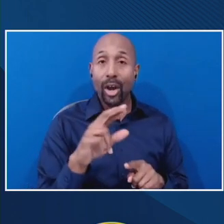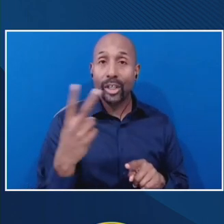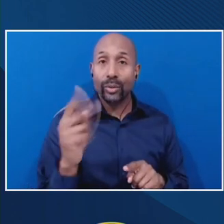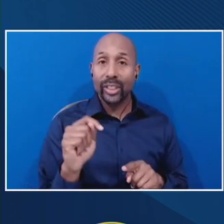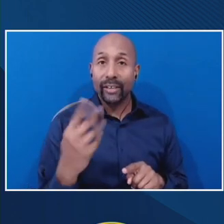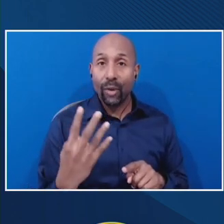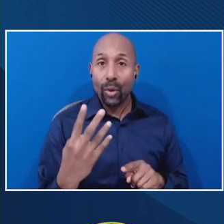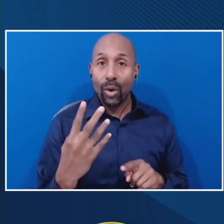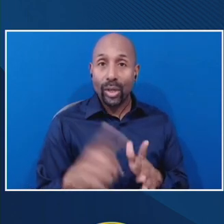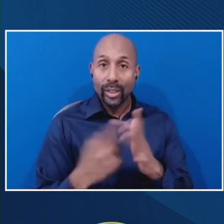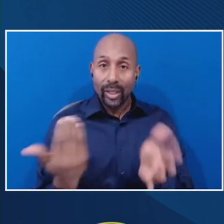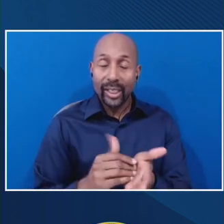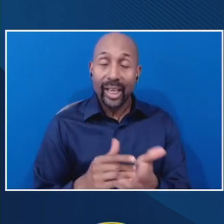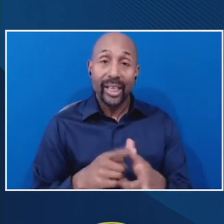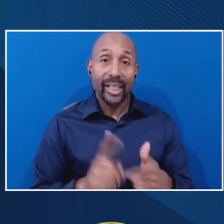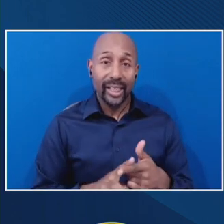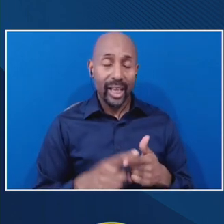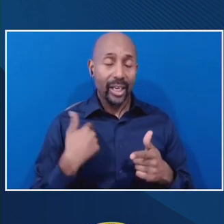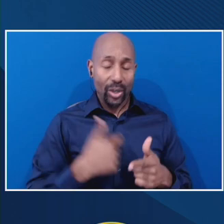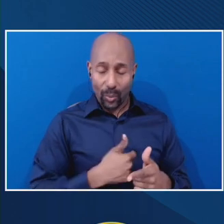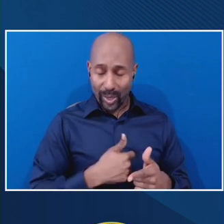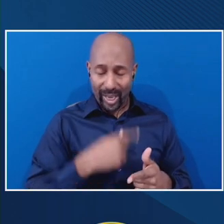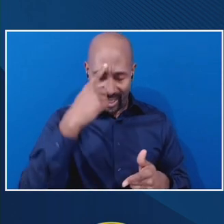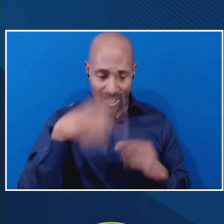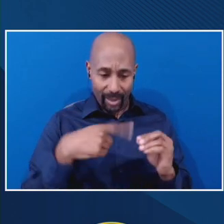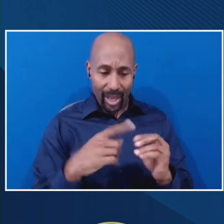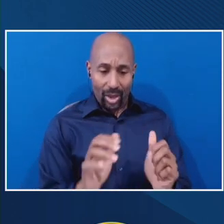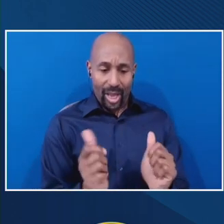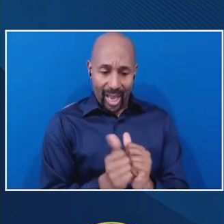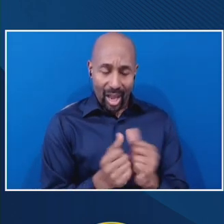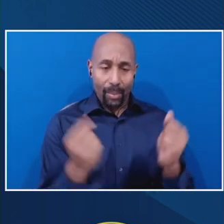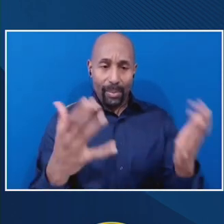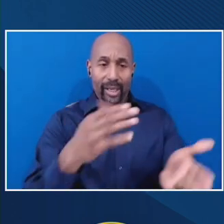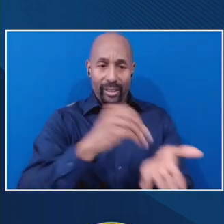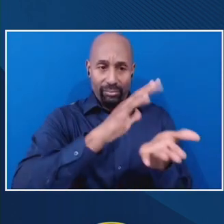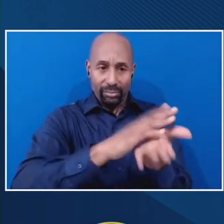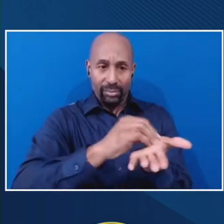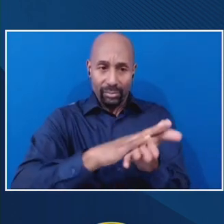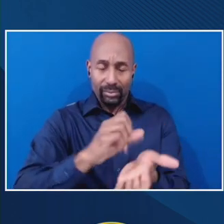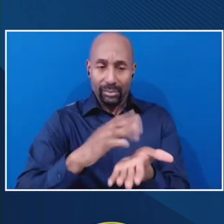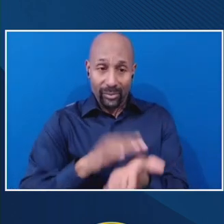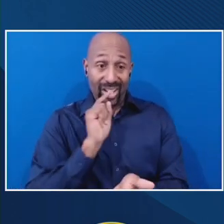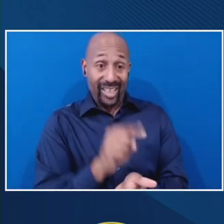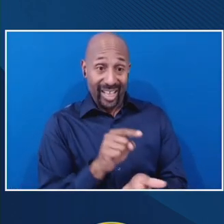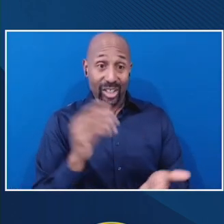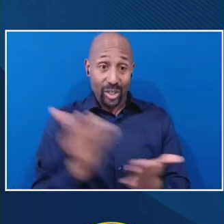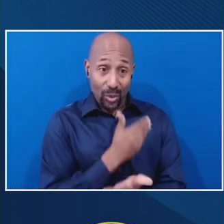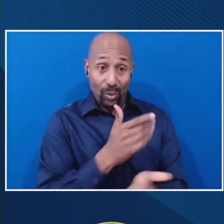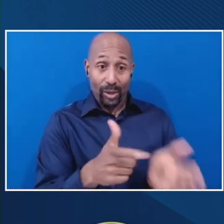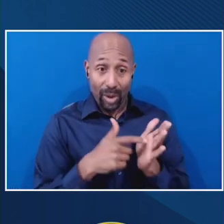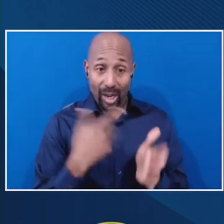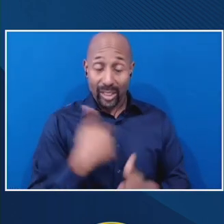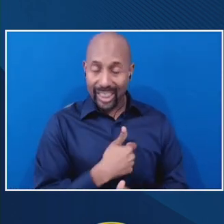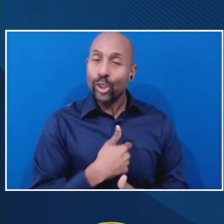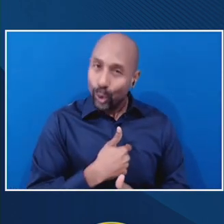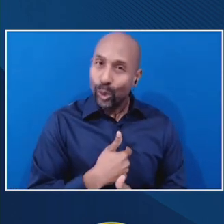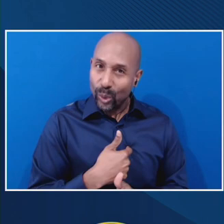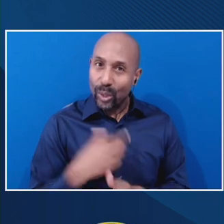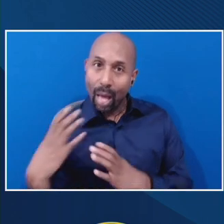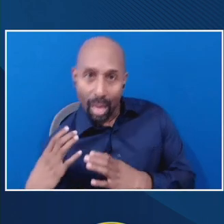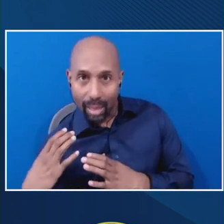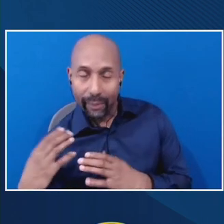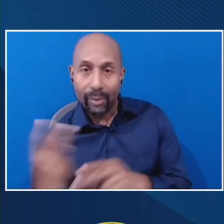are weighed against the amount of staff time and documentation required. We would support exempting institutions from module R2